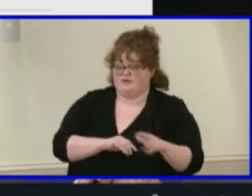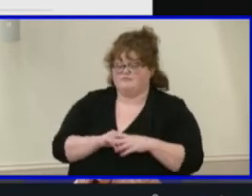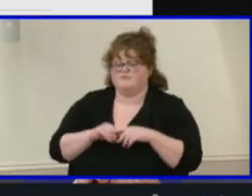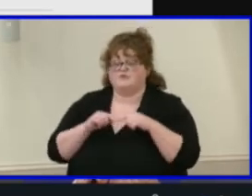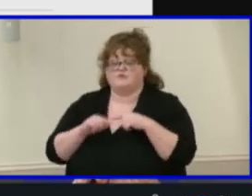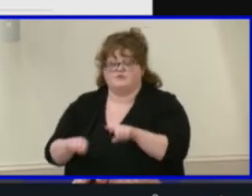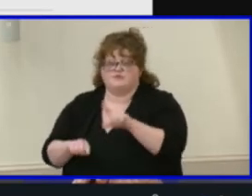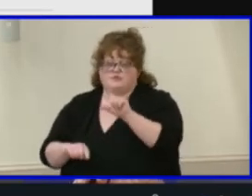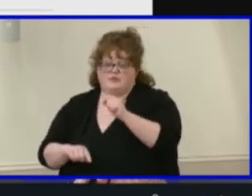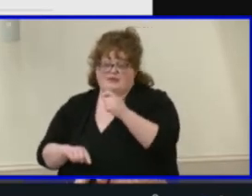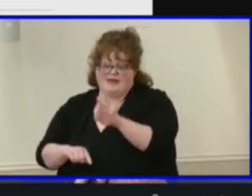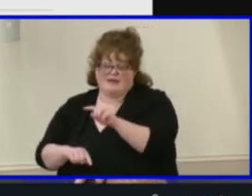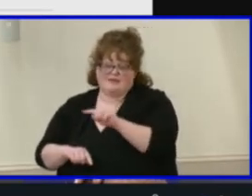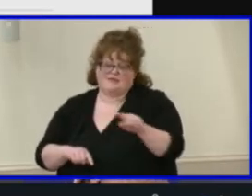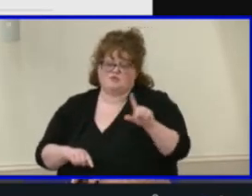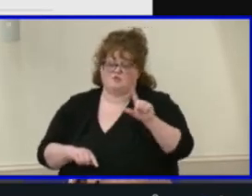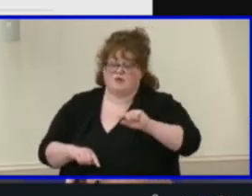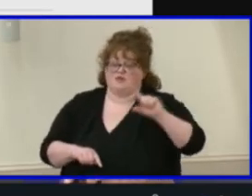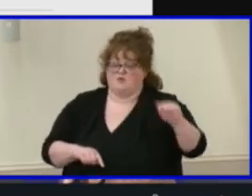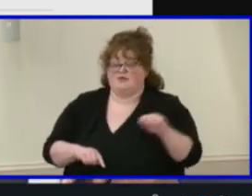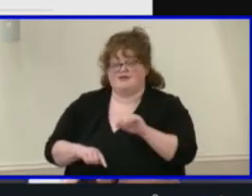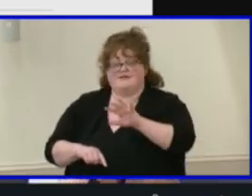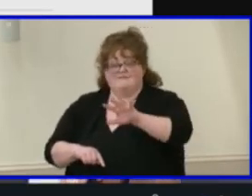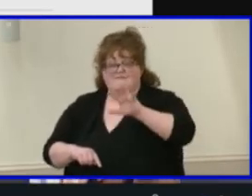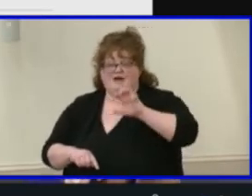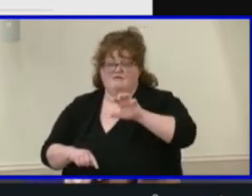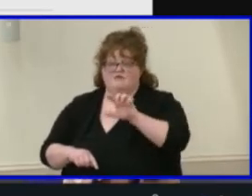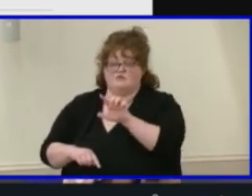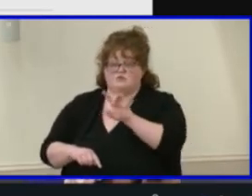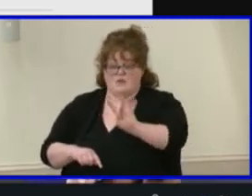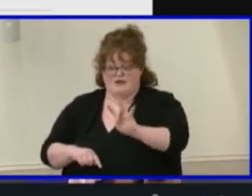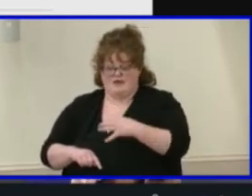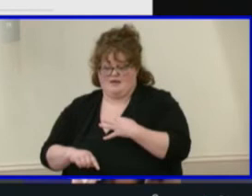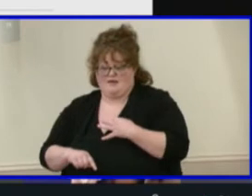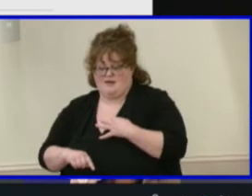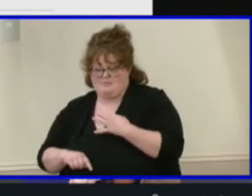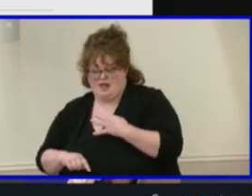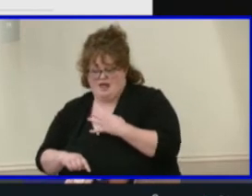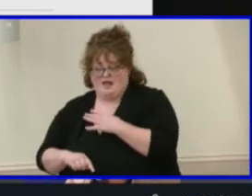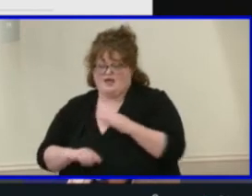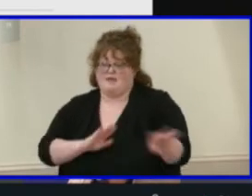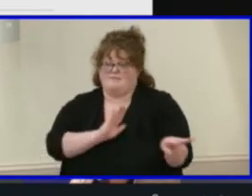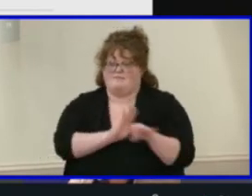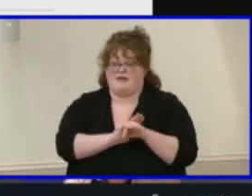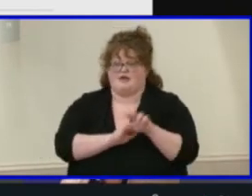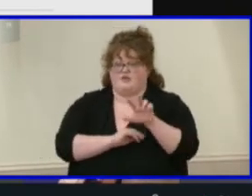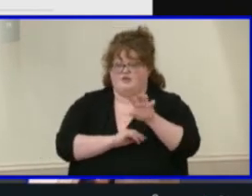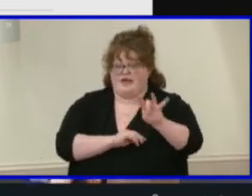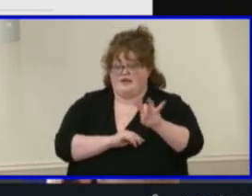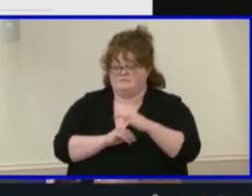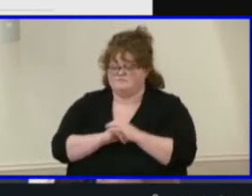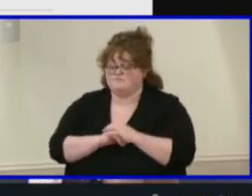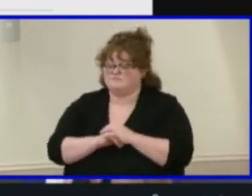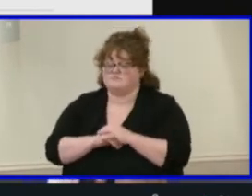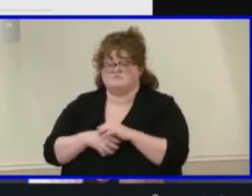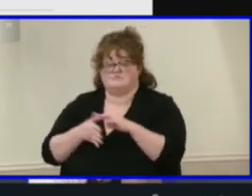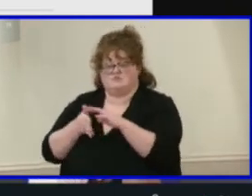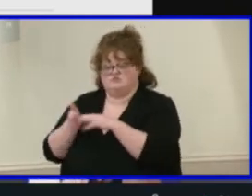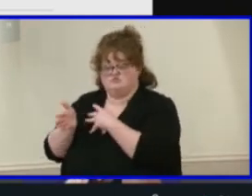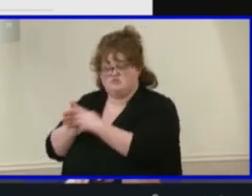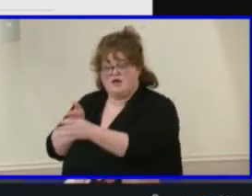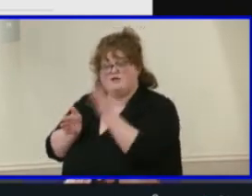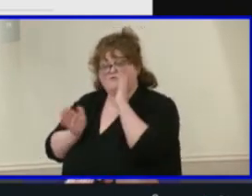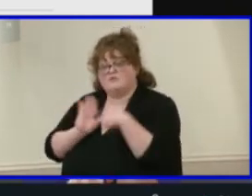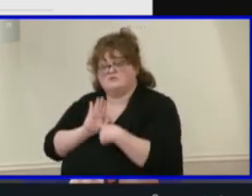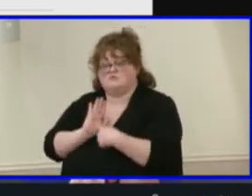-2020, 528 students applied. 38 were selected. The graph highlights the very low